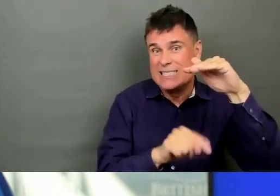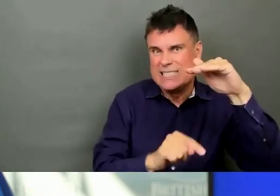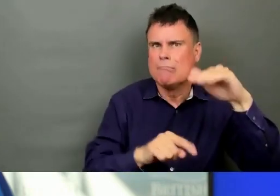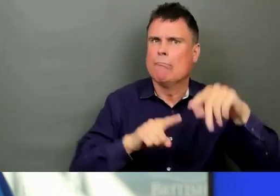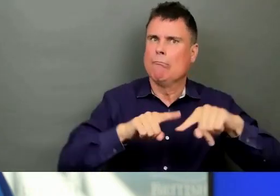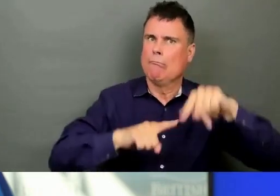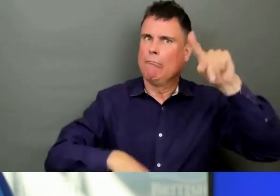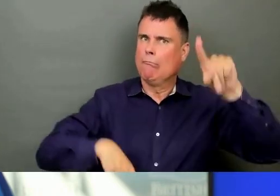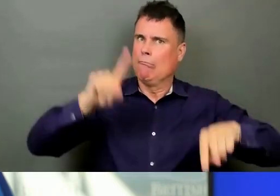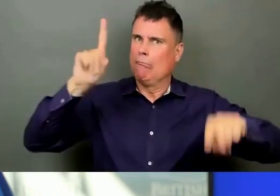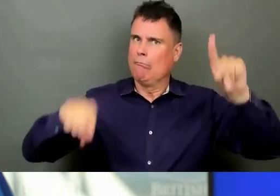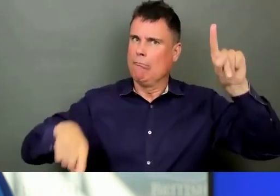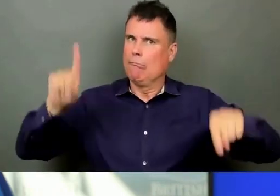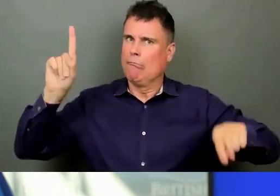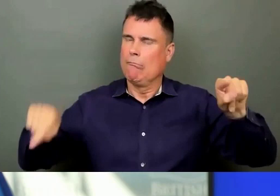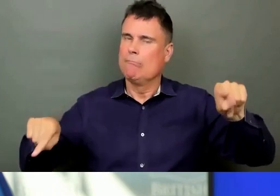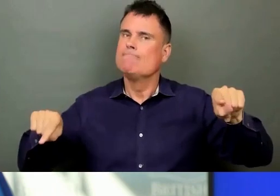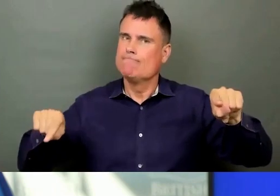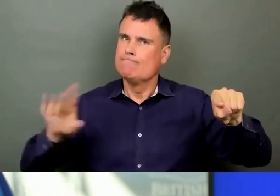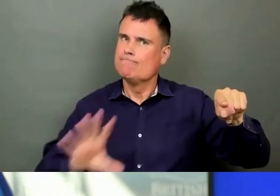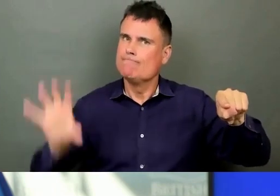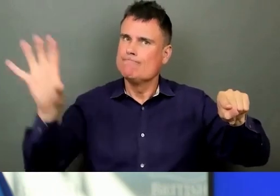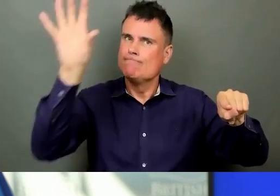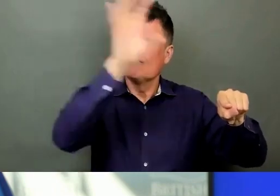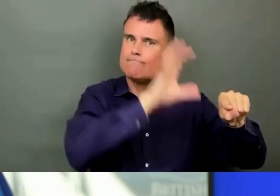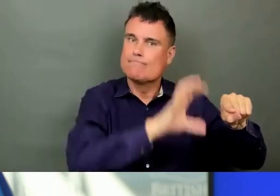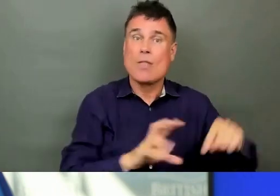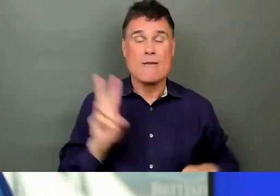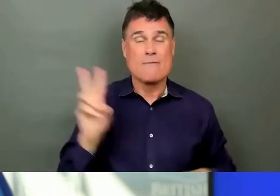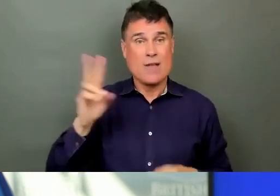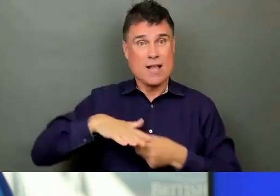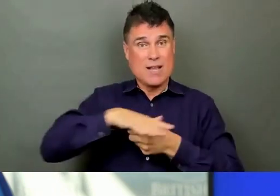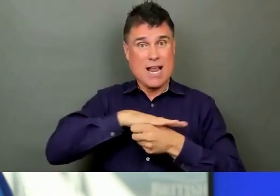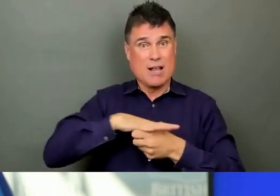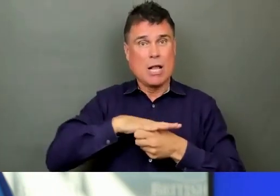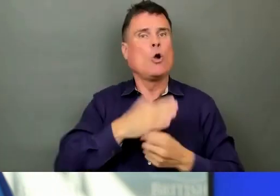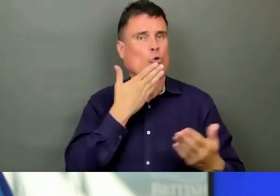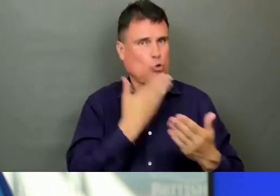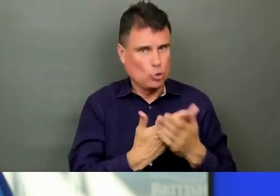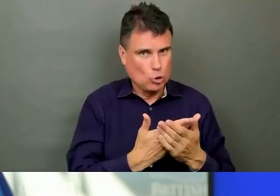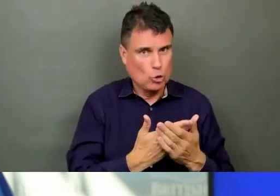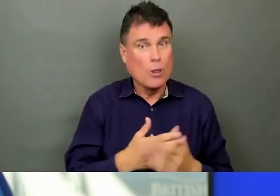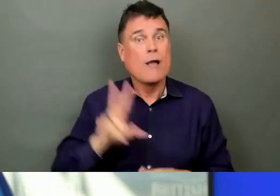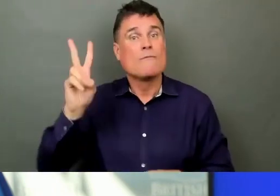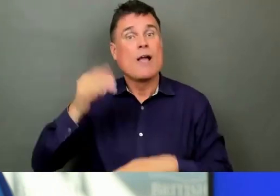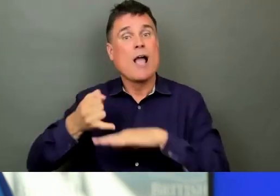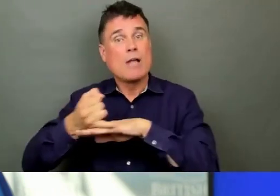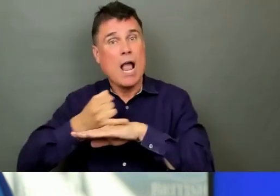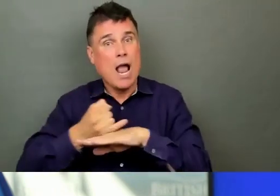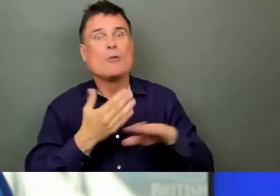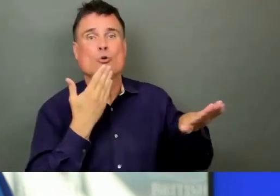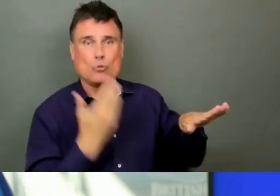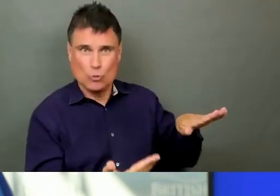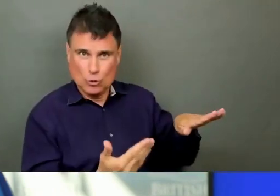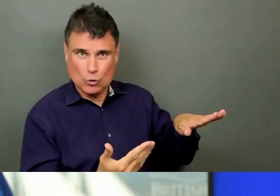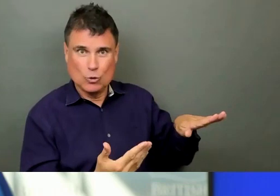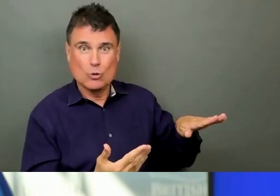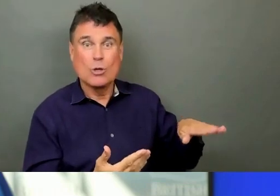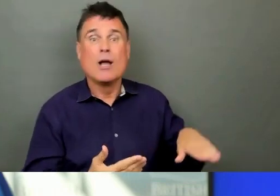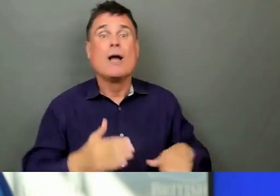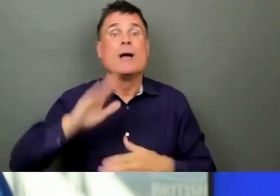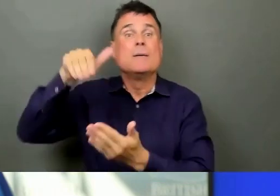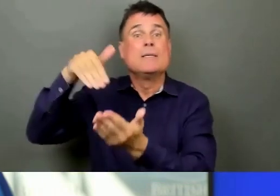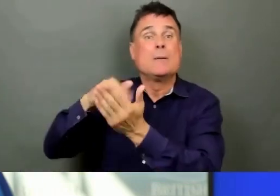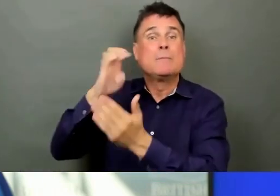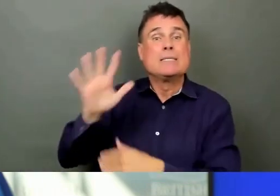Interior Health. So we need to raise immunization rates for people under 50 in the Interior Health Authority. And there is opportunities to do that,